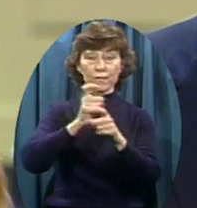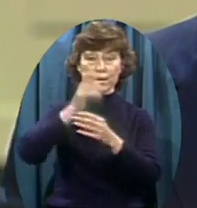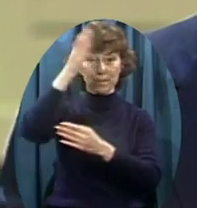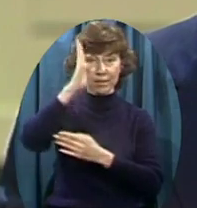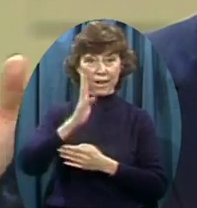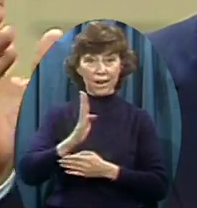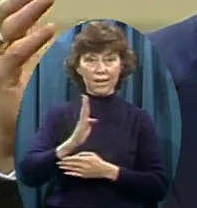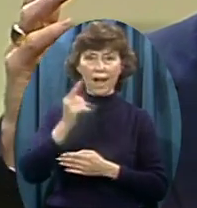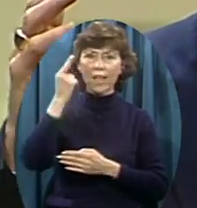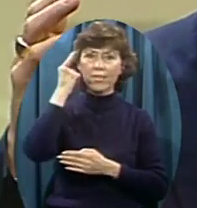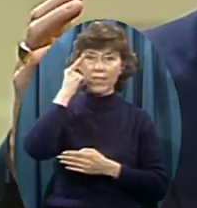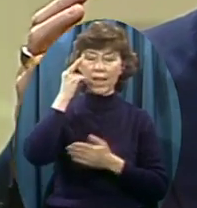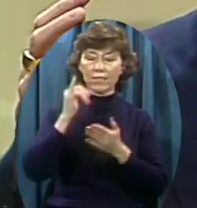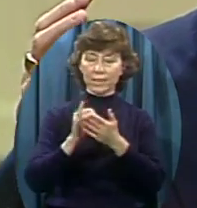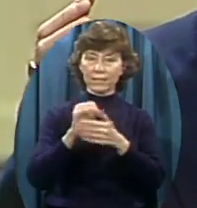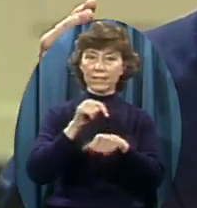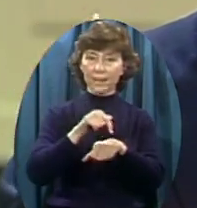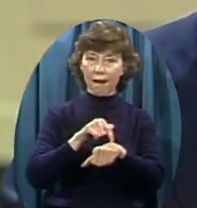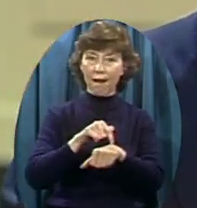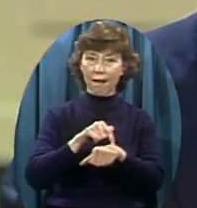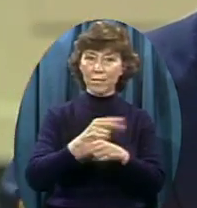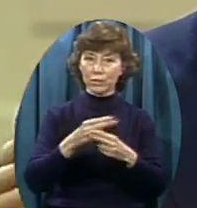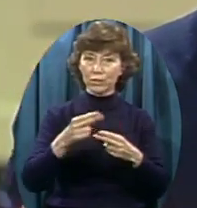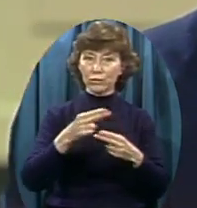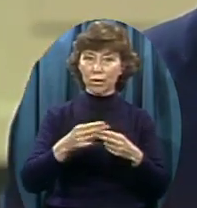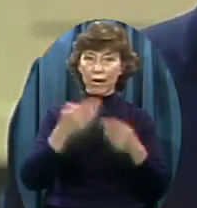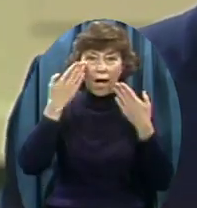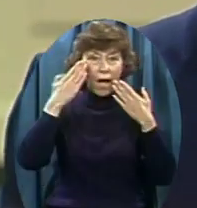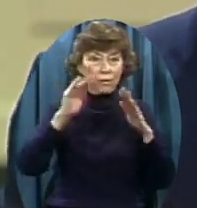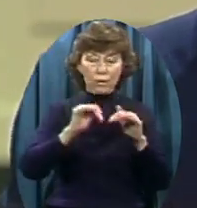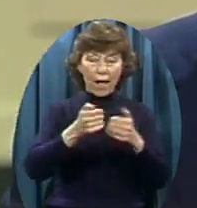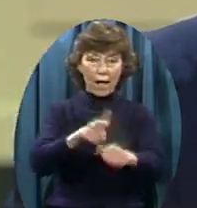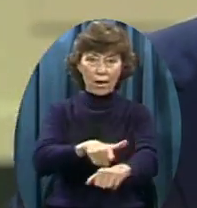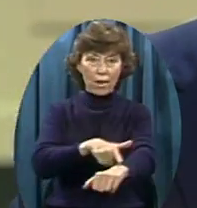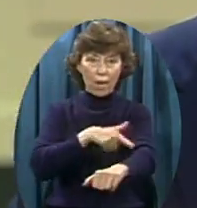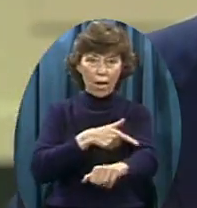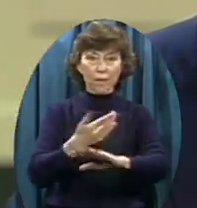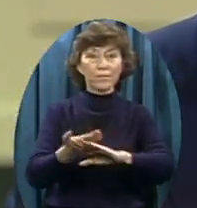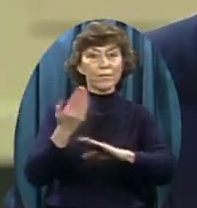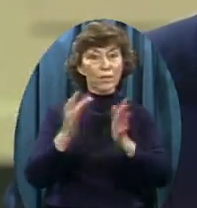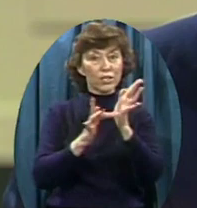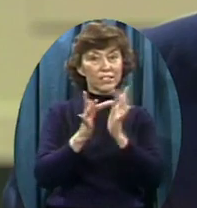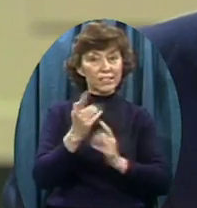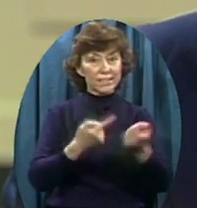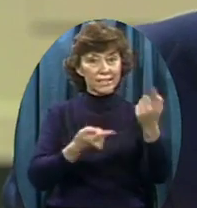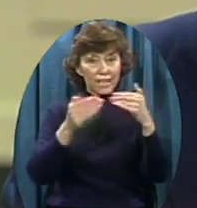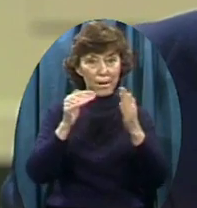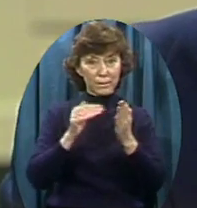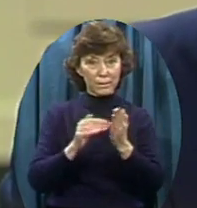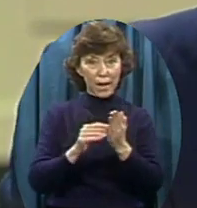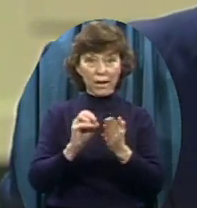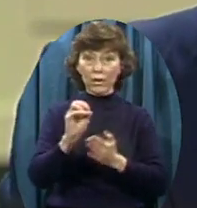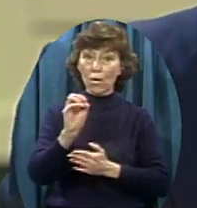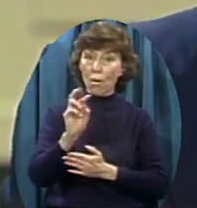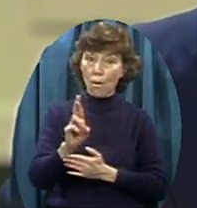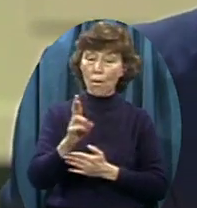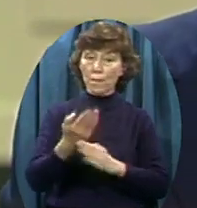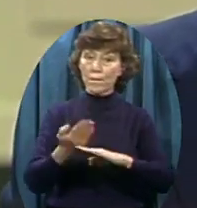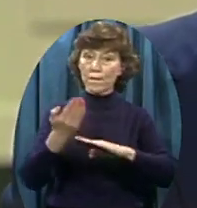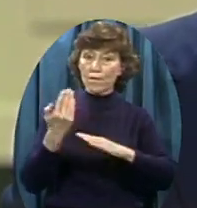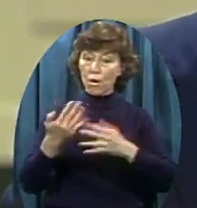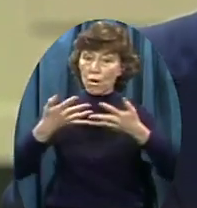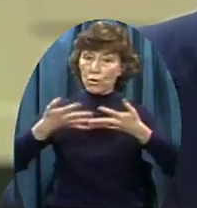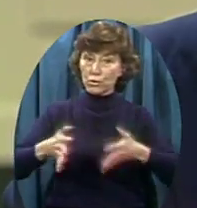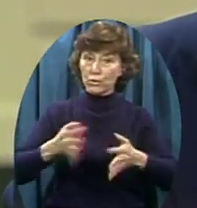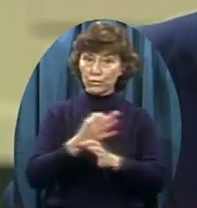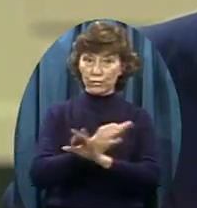long Before the Lord comes Or before we lose Our freedoms As the Afghans And Poles And Eastern Europeans Have already done We must do